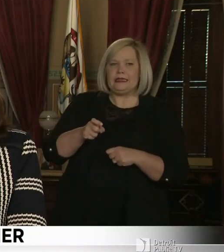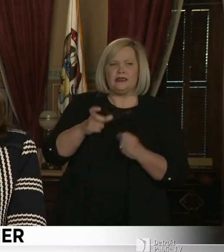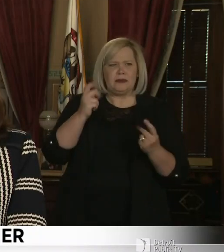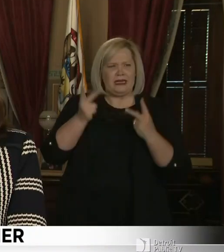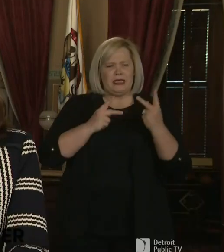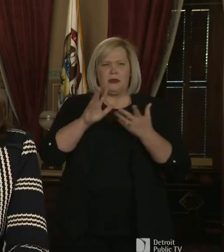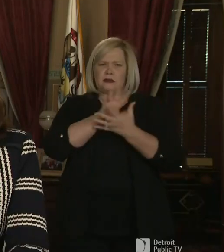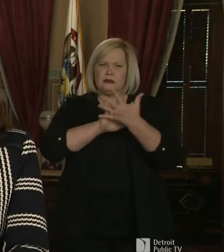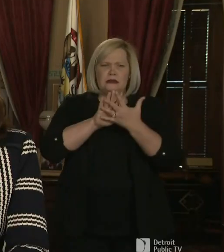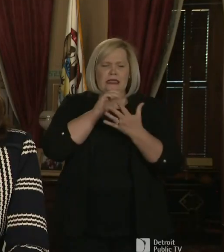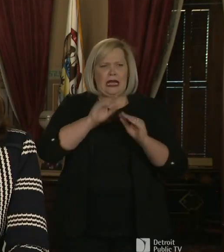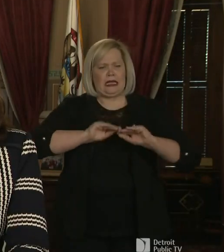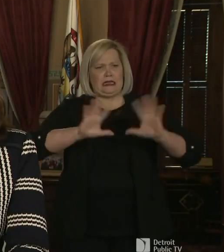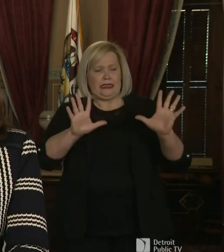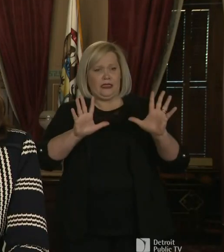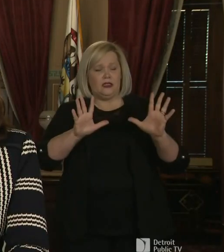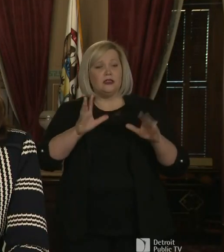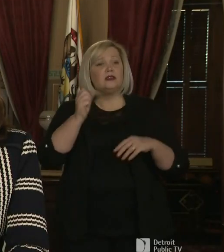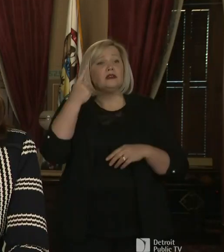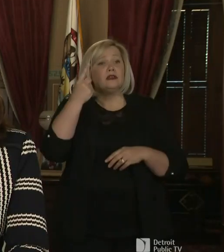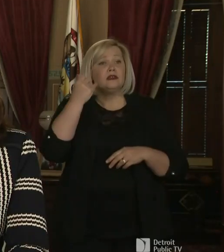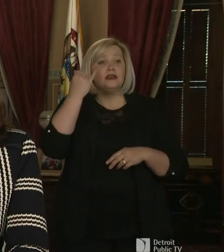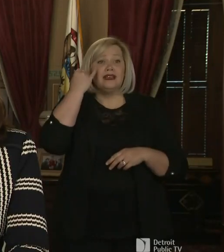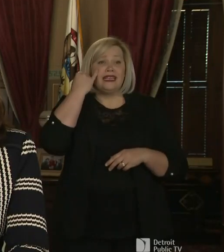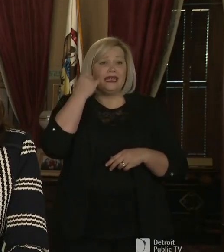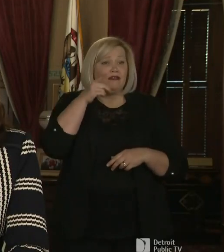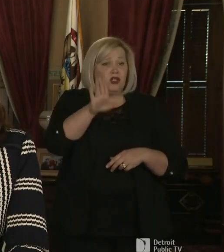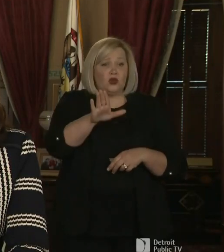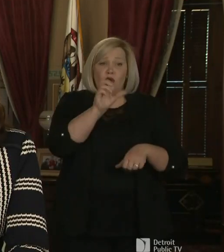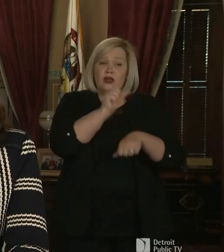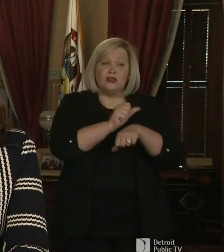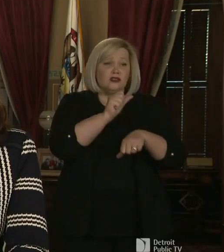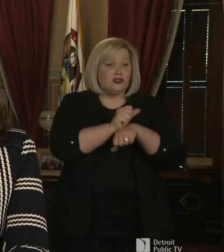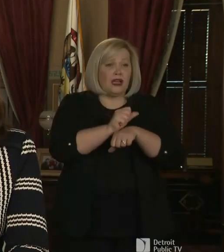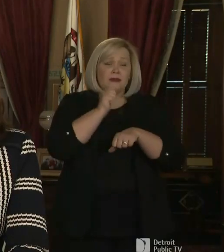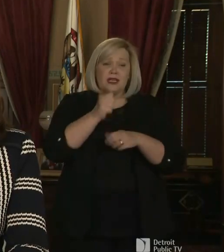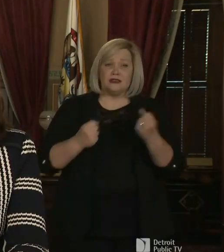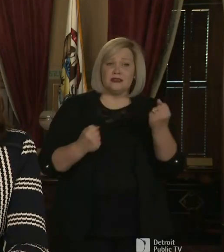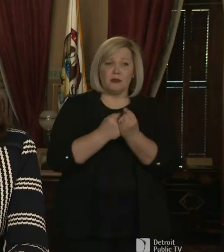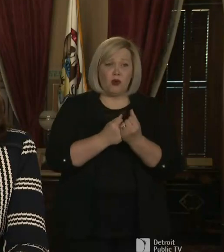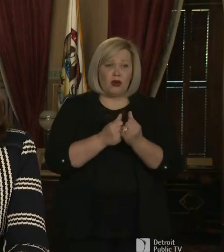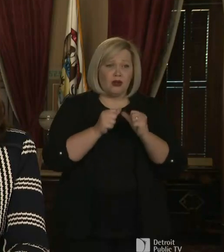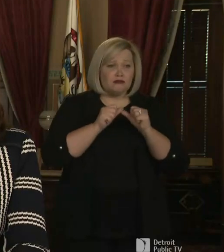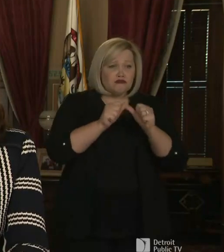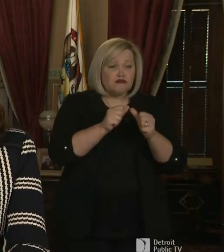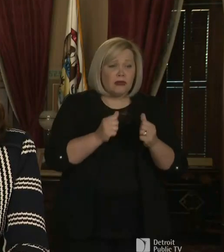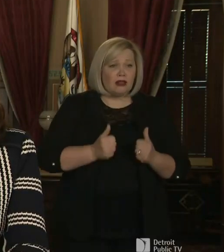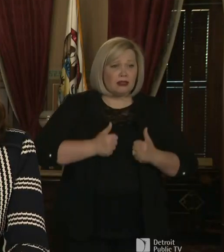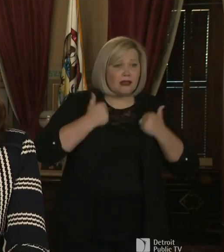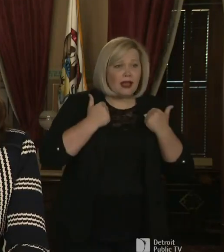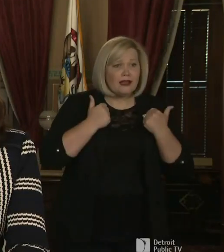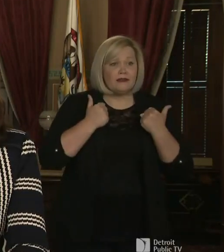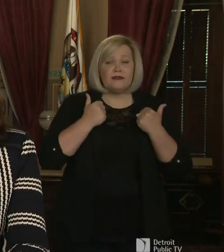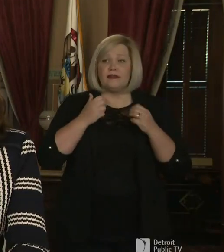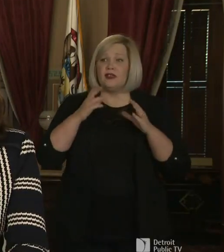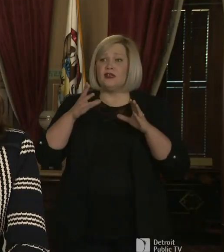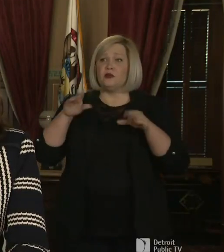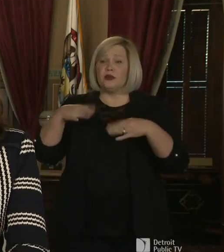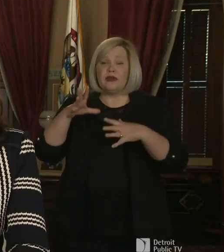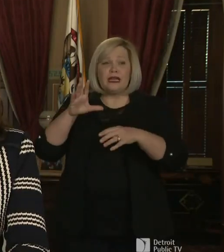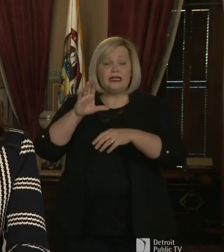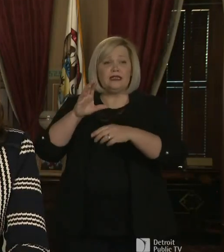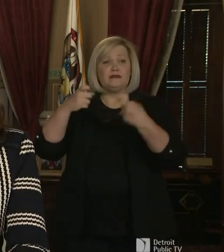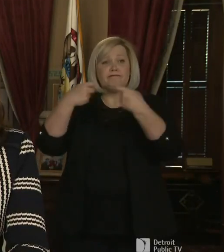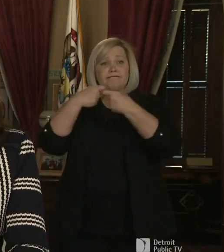Here's how we look at it. If it's not a life sustaining activity, if it's not providing someone's energy or it's not providing